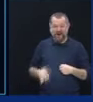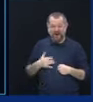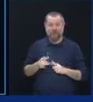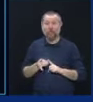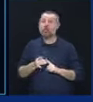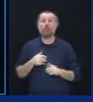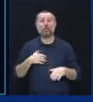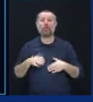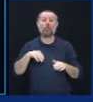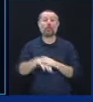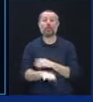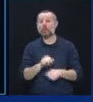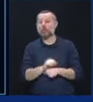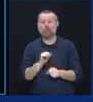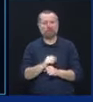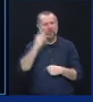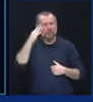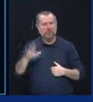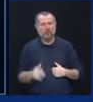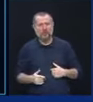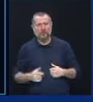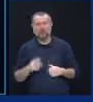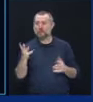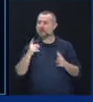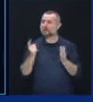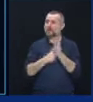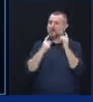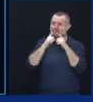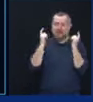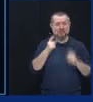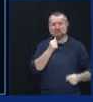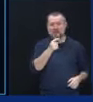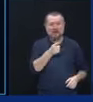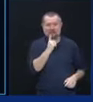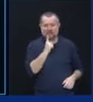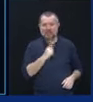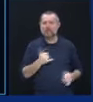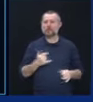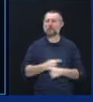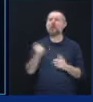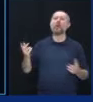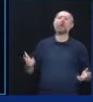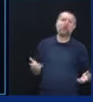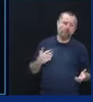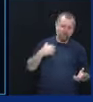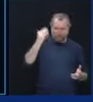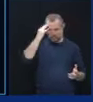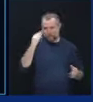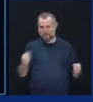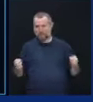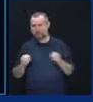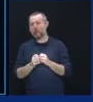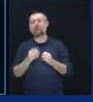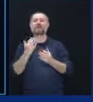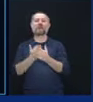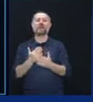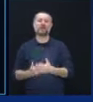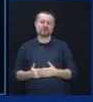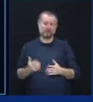had then were so few compared to what we know now. And there's more facts that we will learn as time goes by.